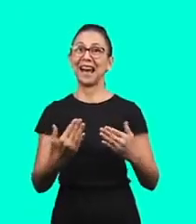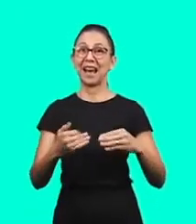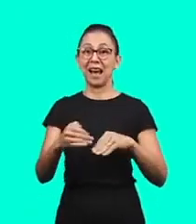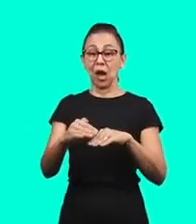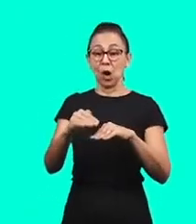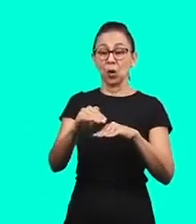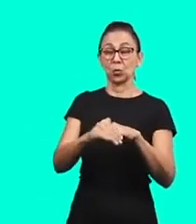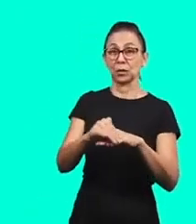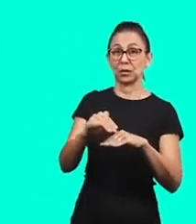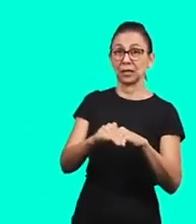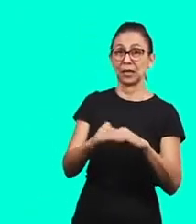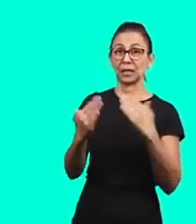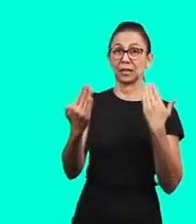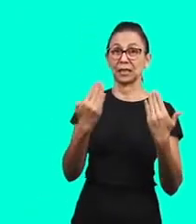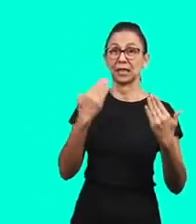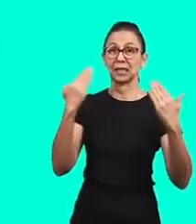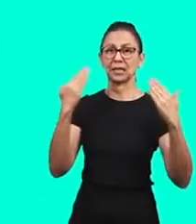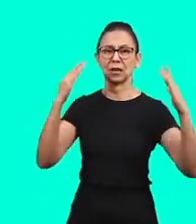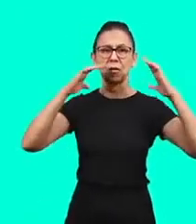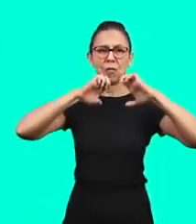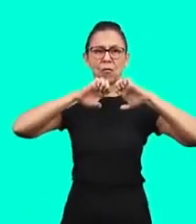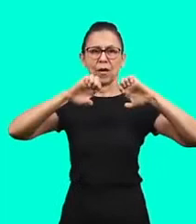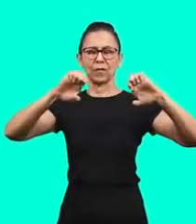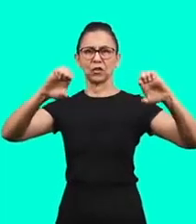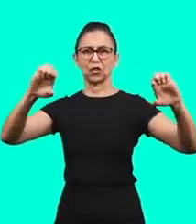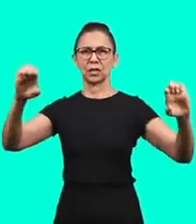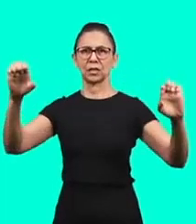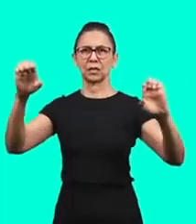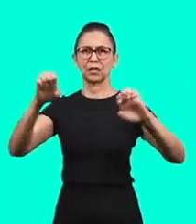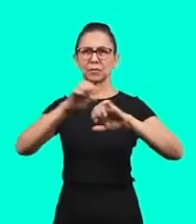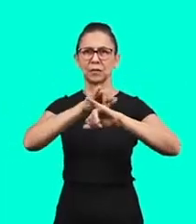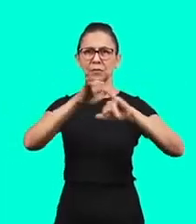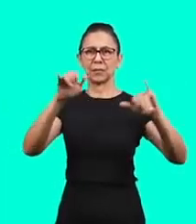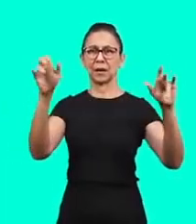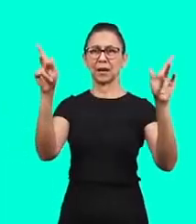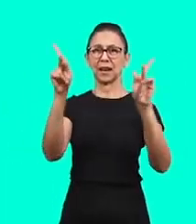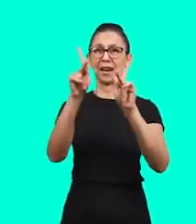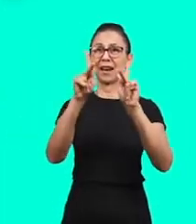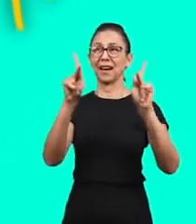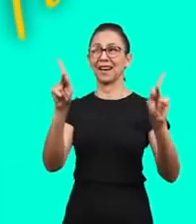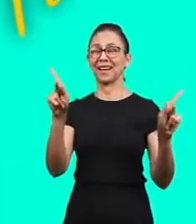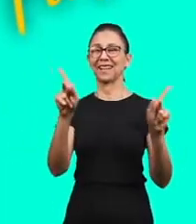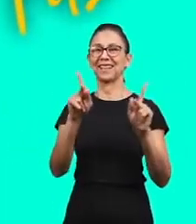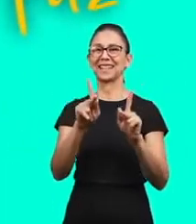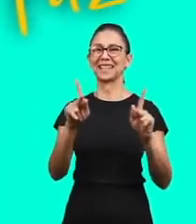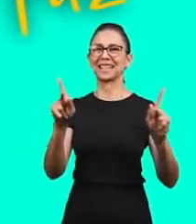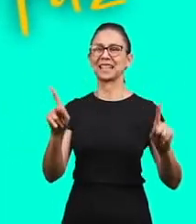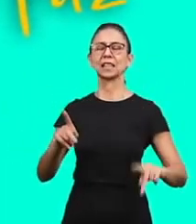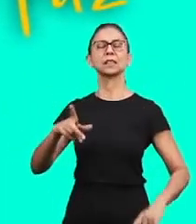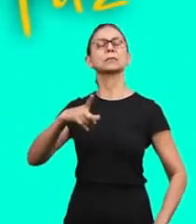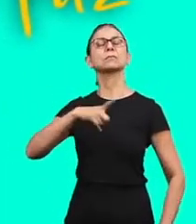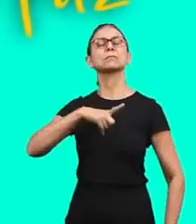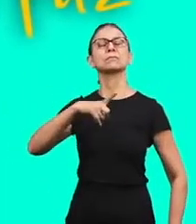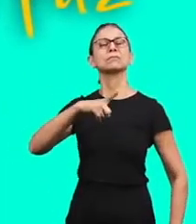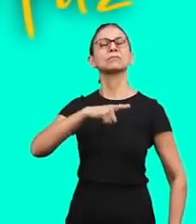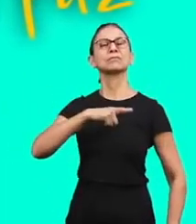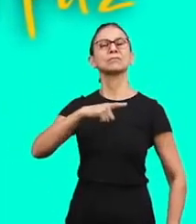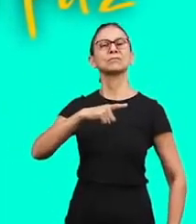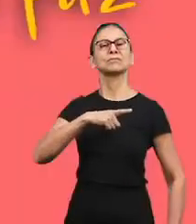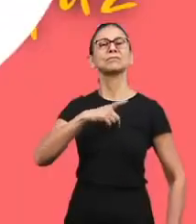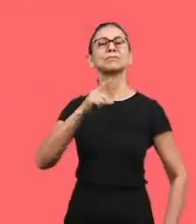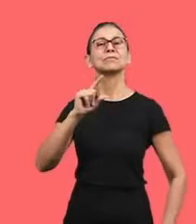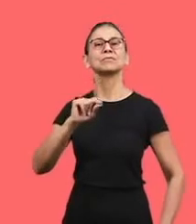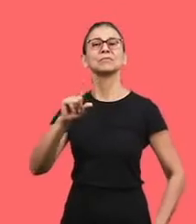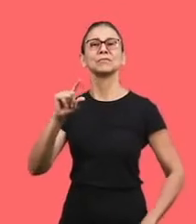and I have put on my feet the preparation of the gospel of peace and I